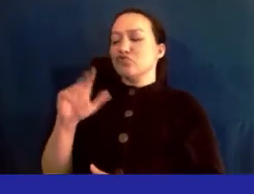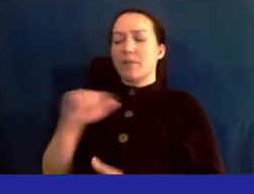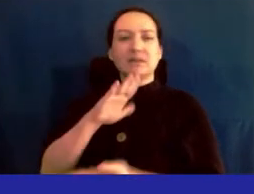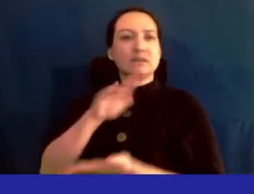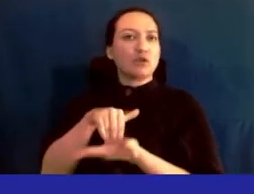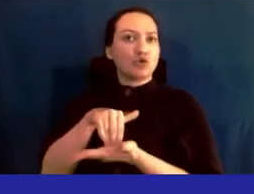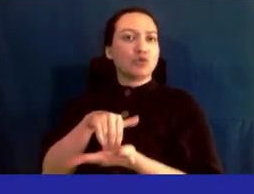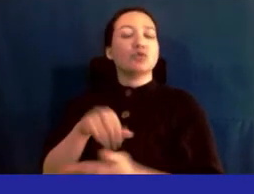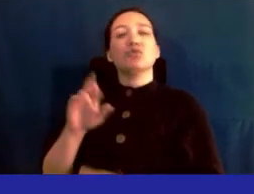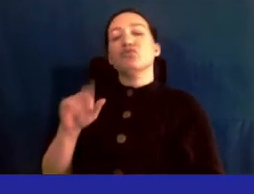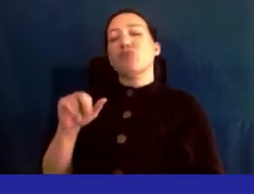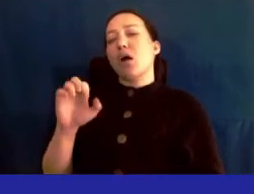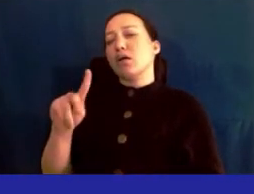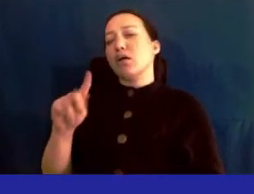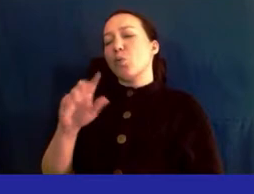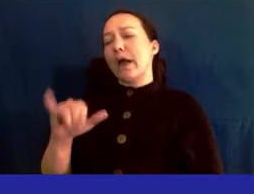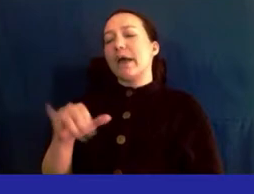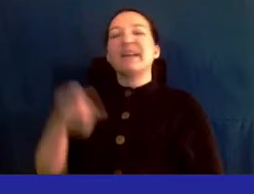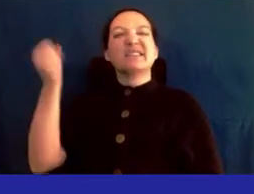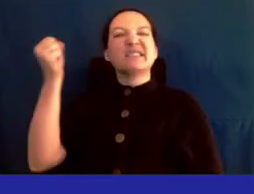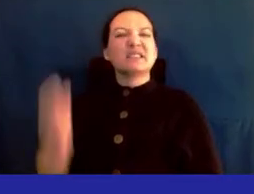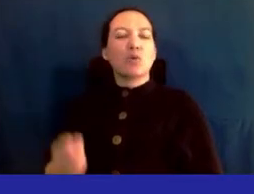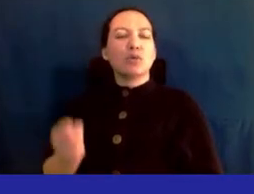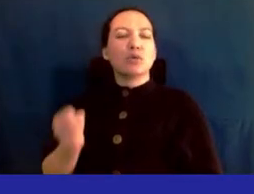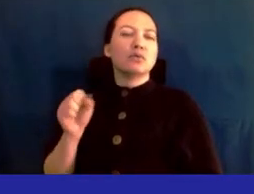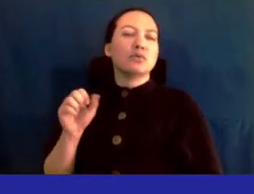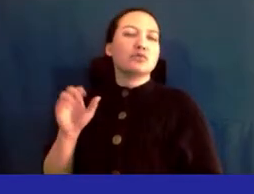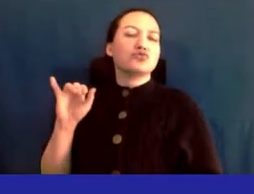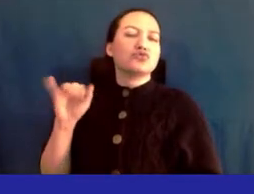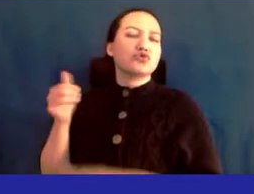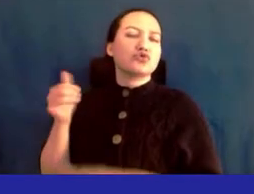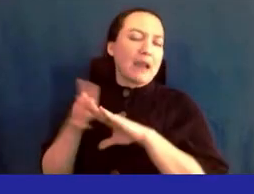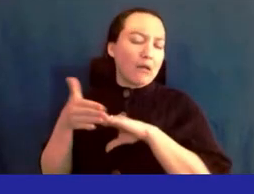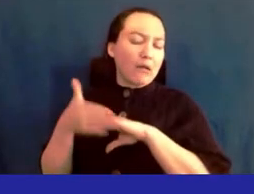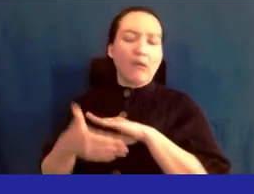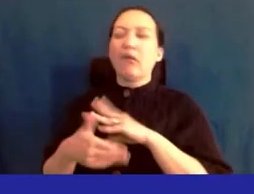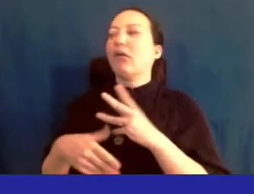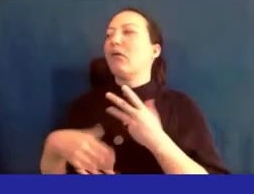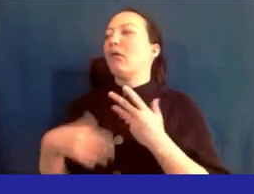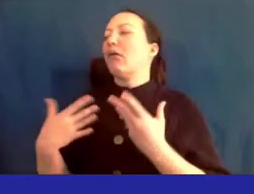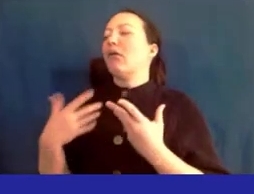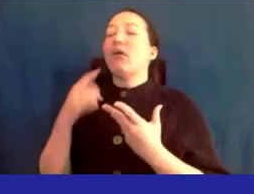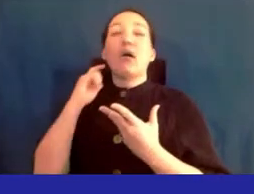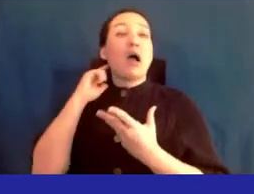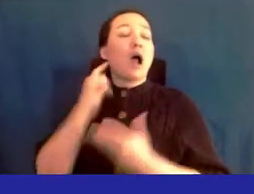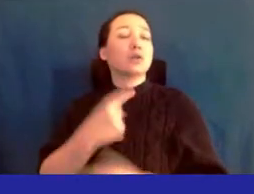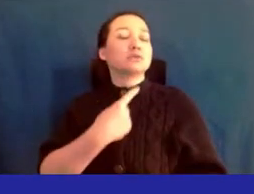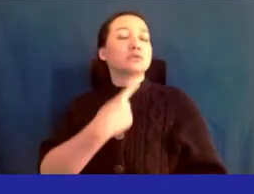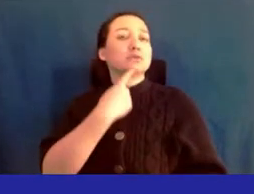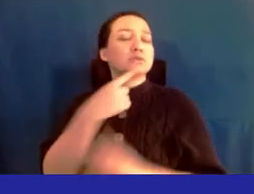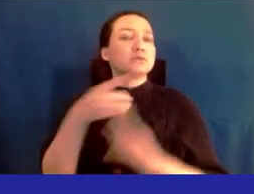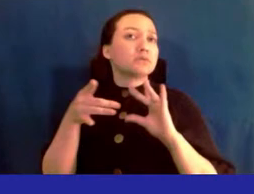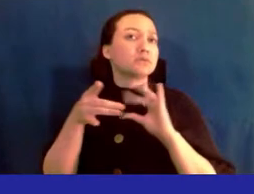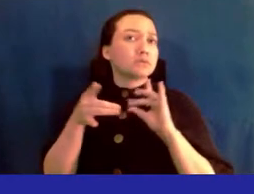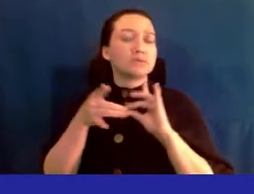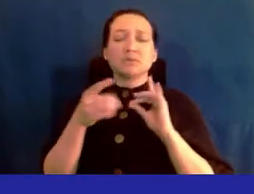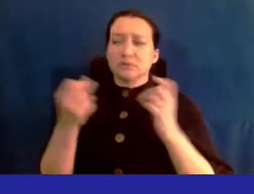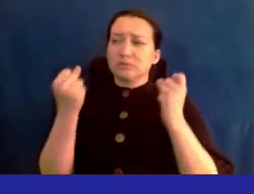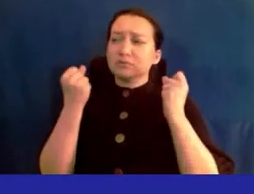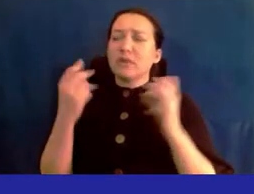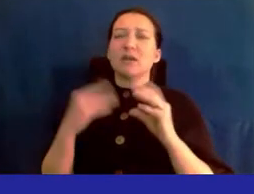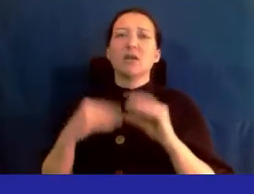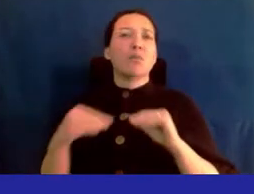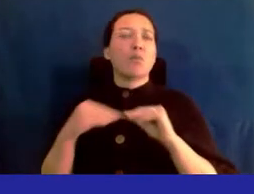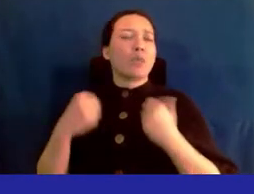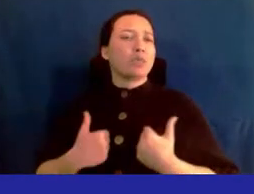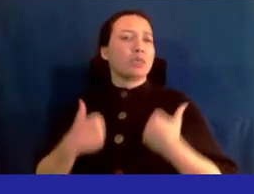and for south jamaica um and i would be remiss if i were not to point out that so many more